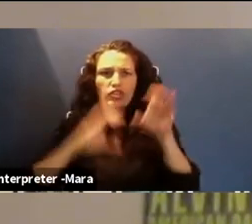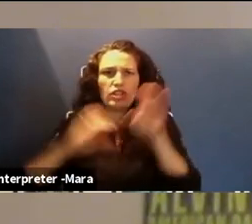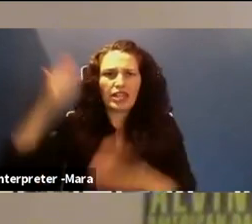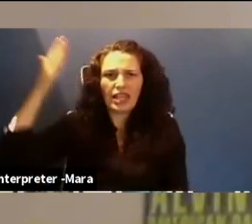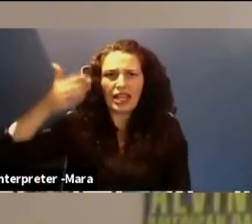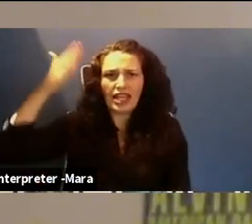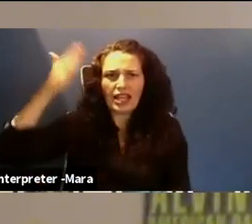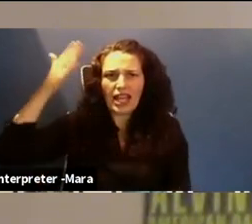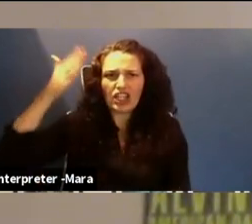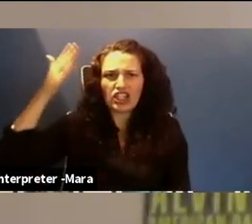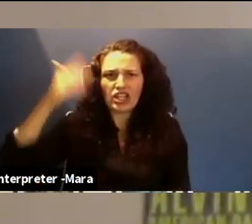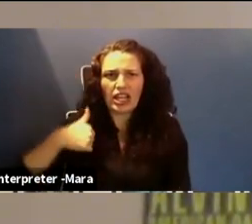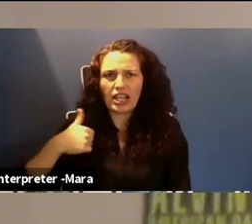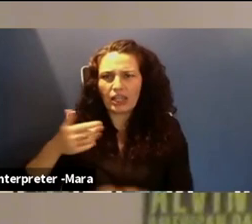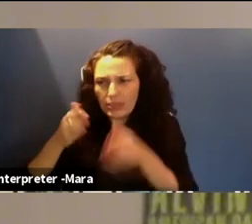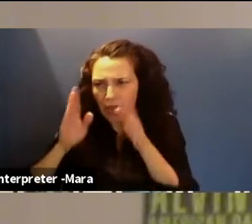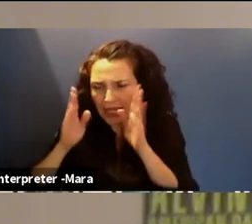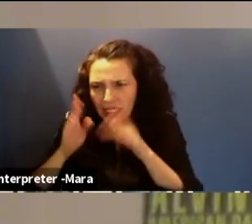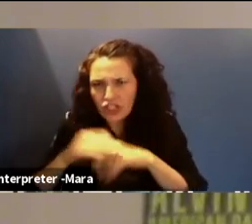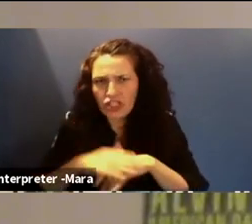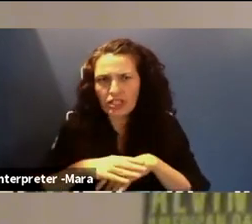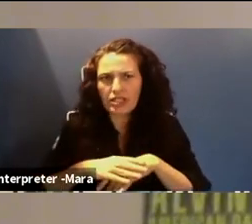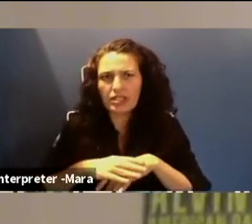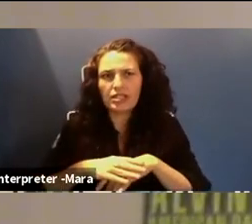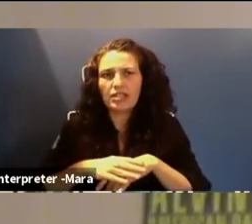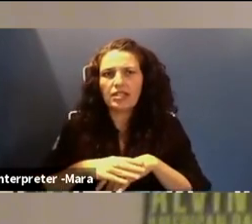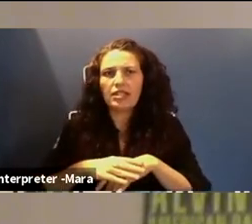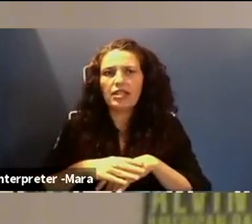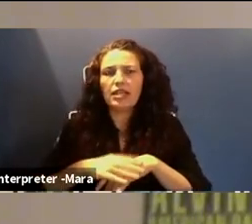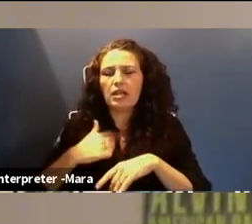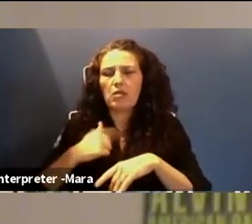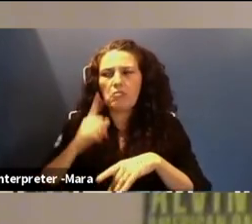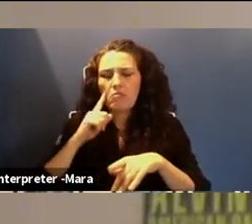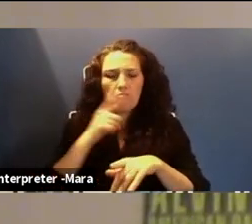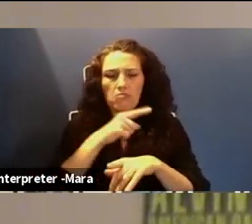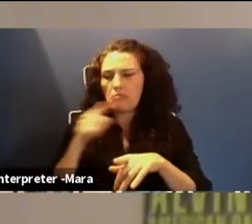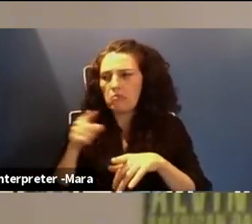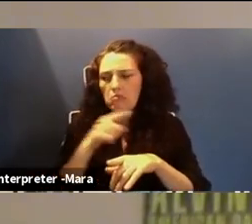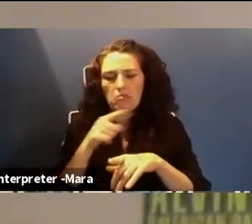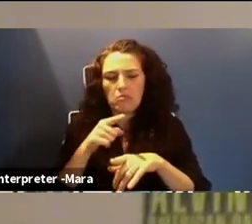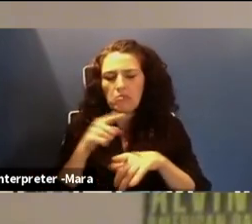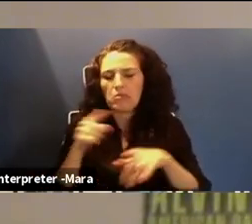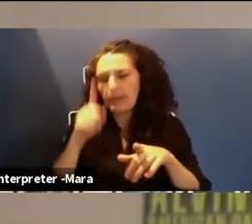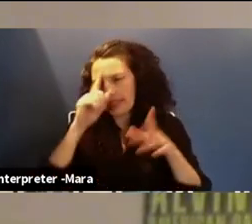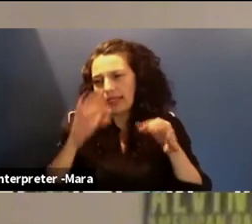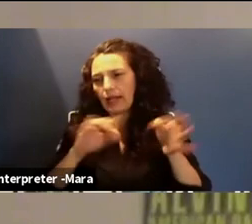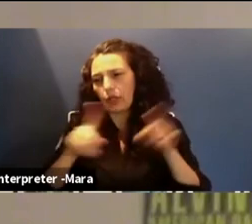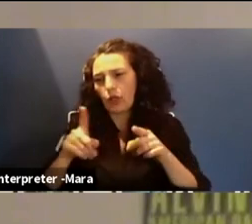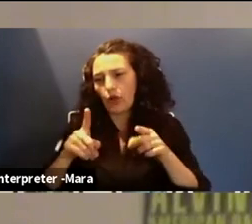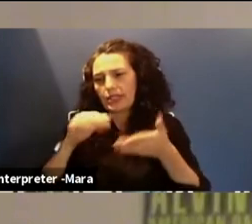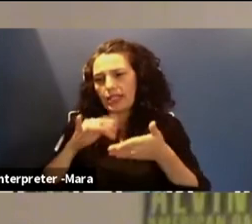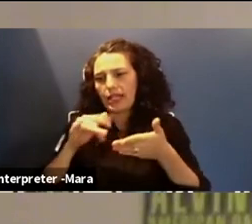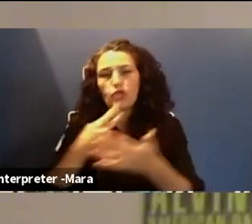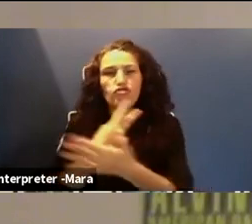And then I paid attention to that, what I thought was a shift in priorities. And I decided to go to graduate school. Um, and